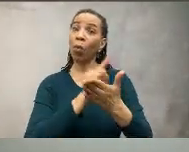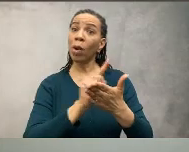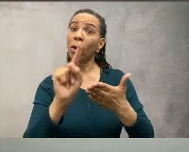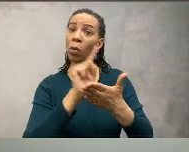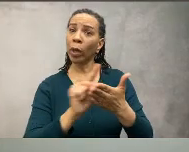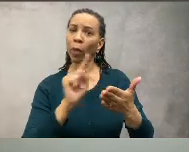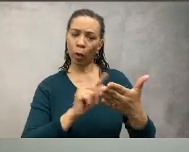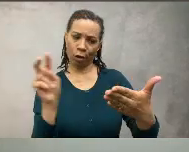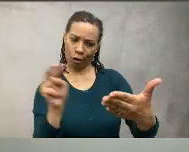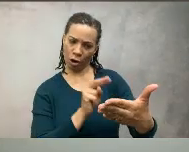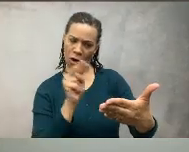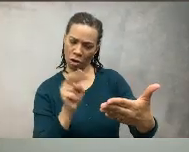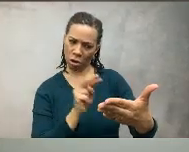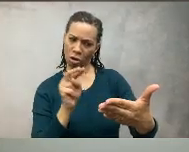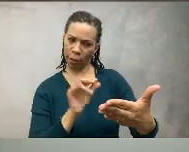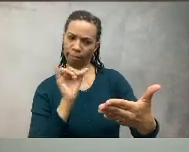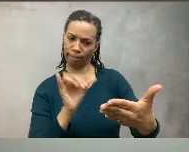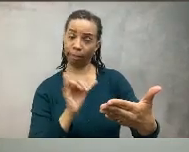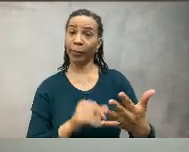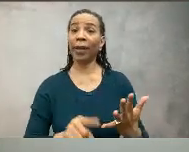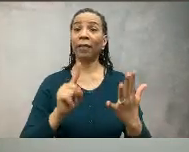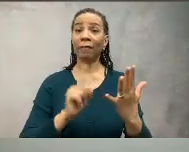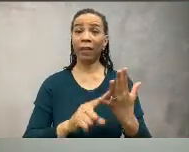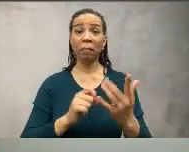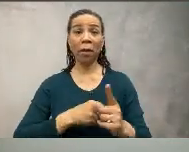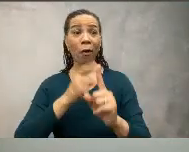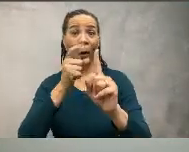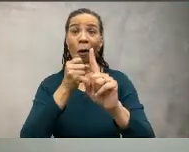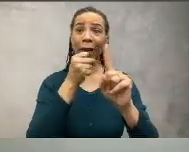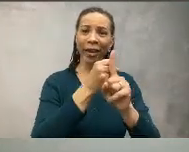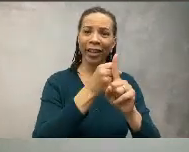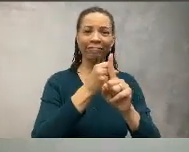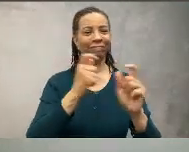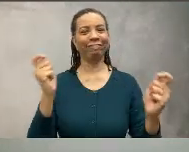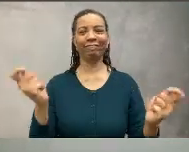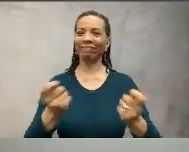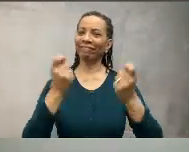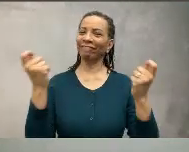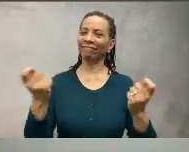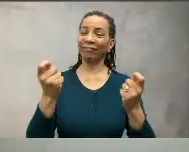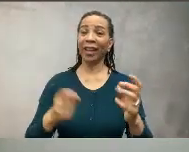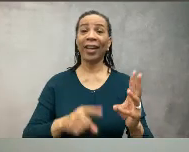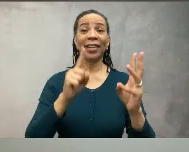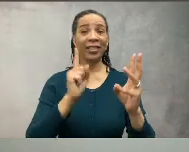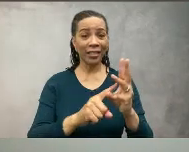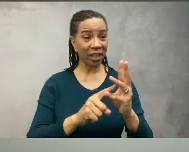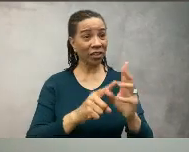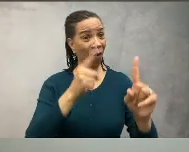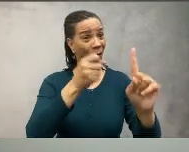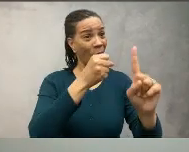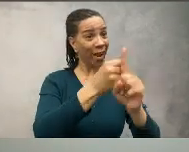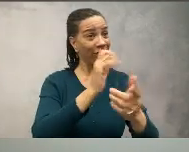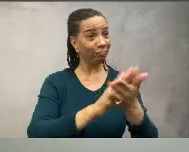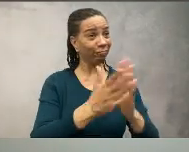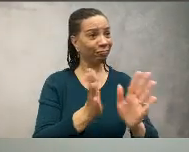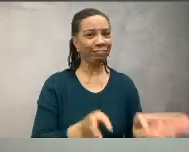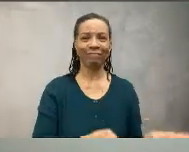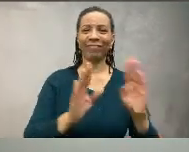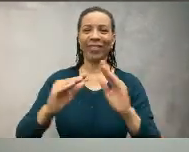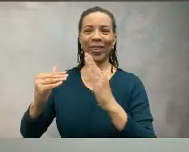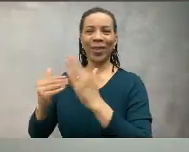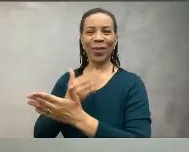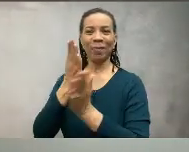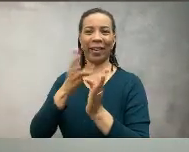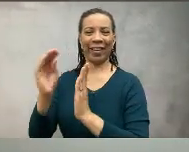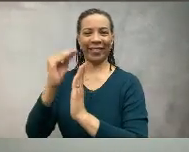Fourth step is check your plan every week. The fifth step is reward yourself. And lastly, the sixth step is making a